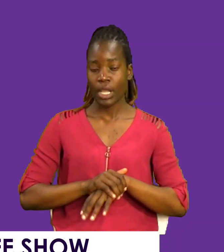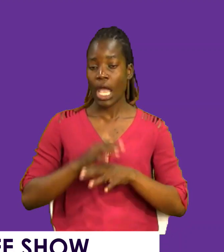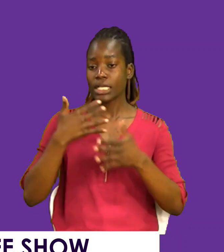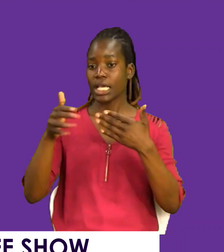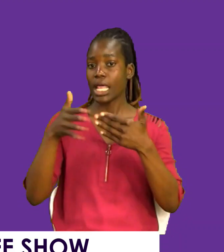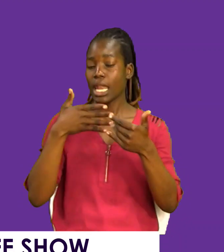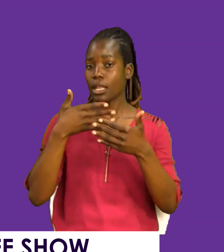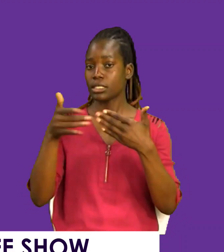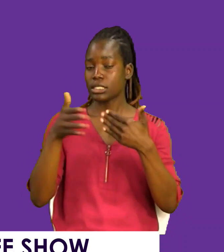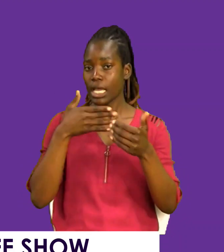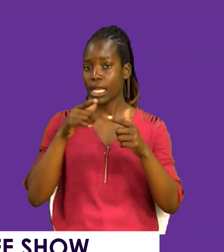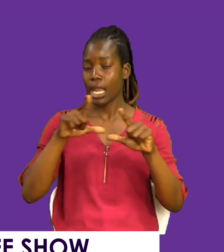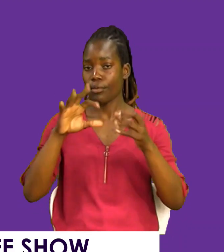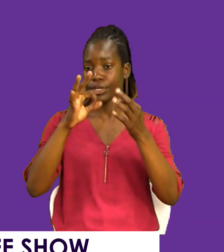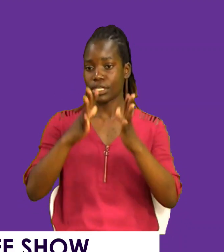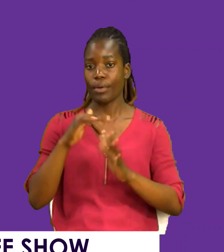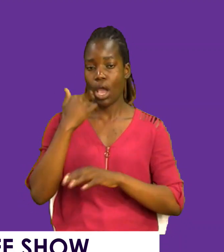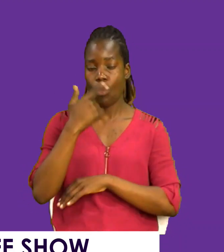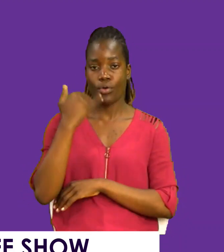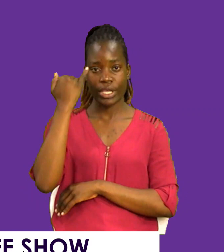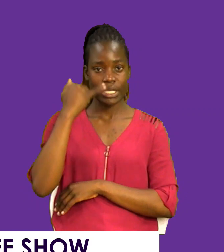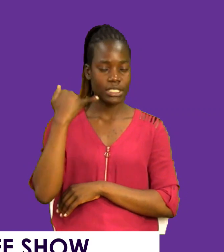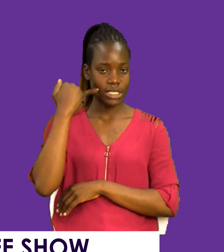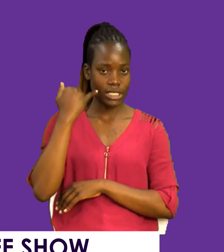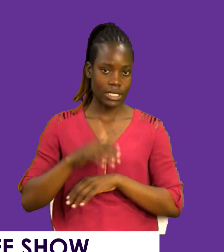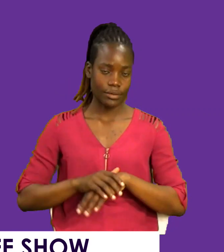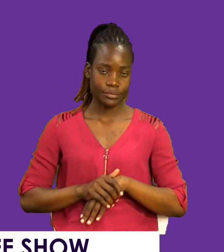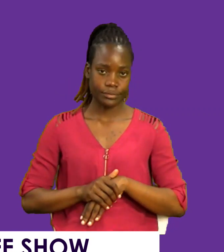sign language interpreter is Jedida Wafula.